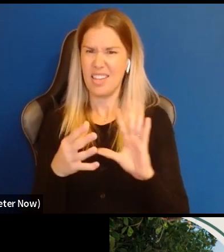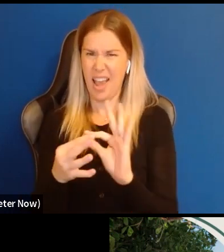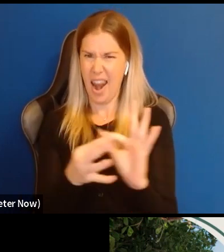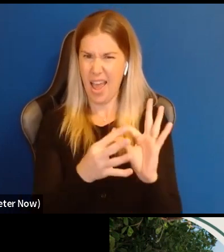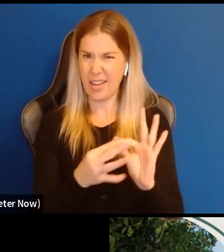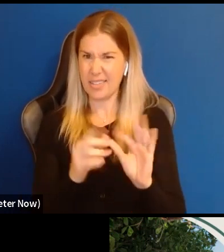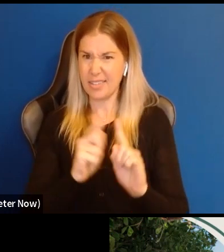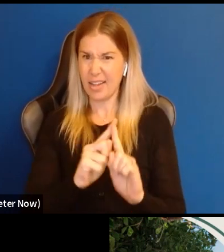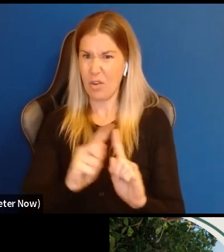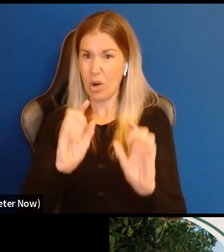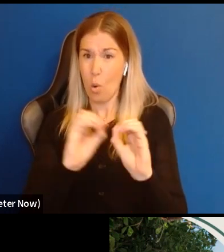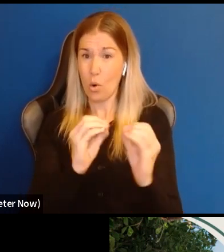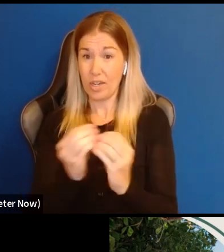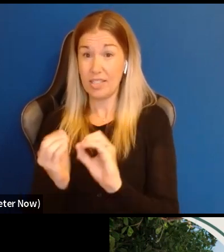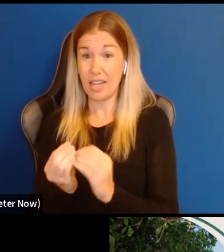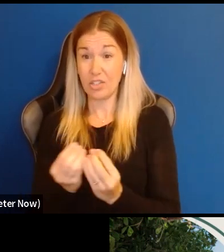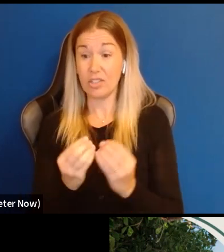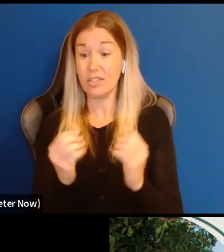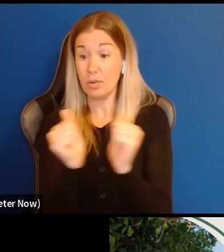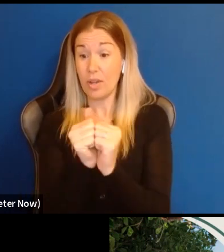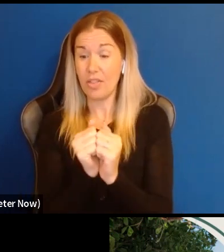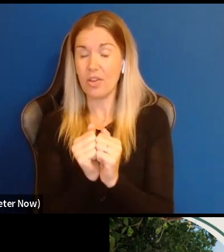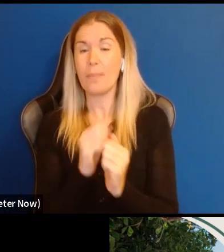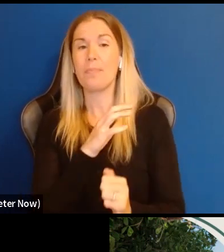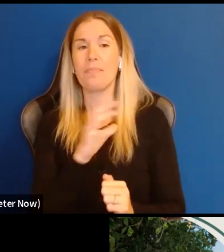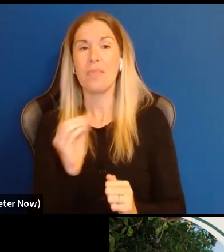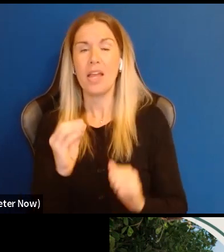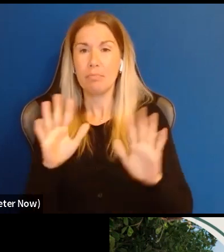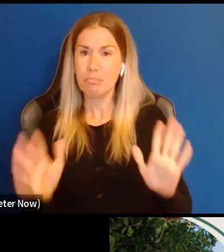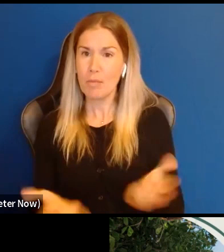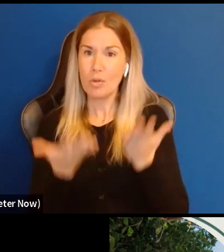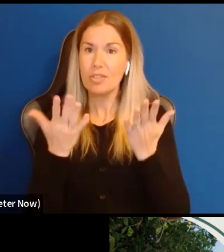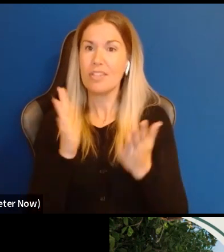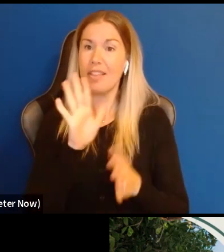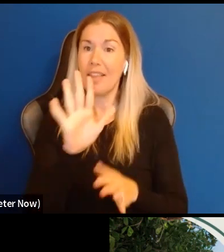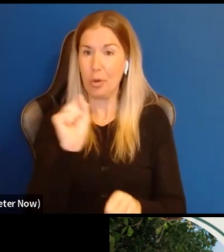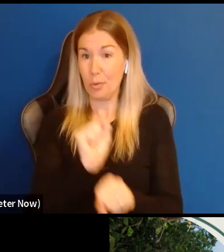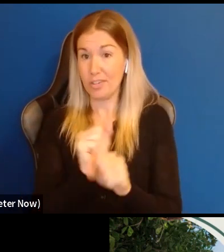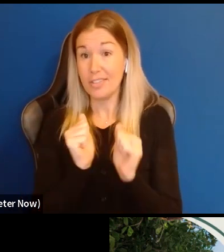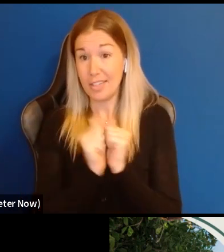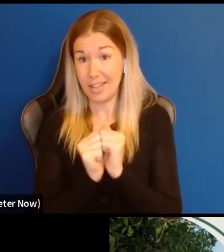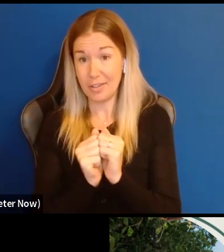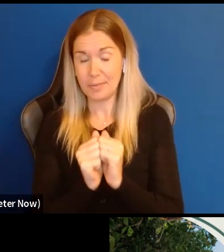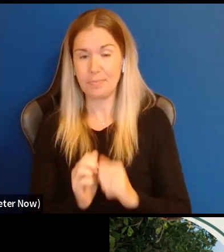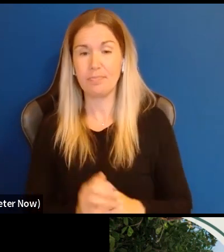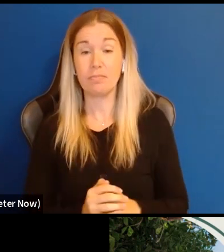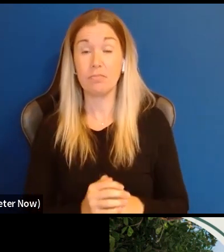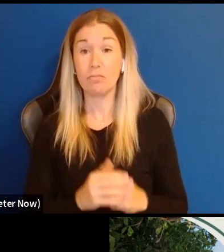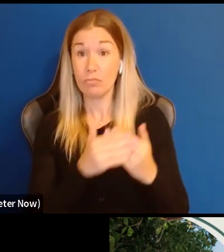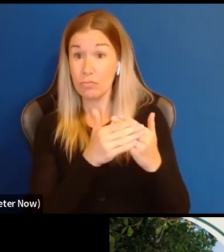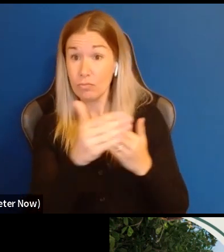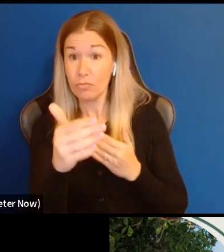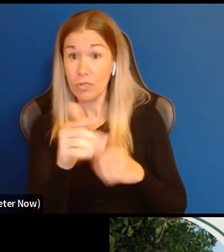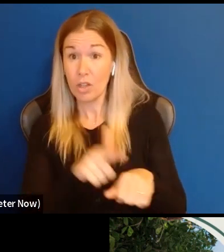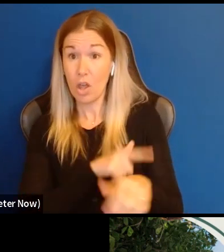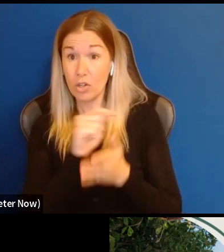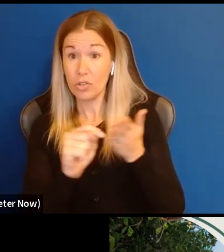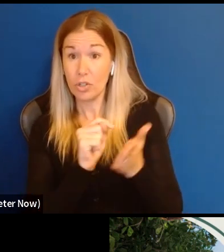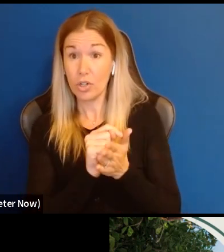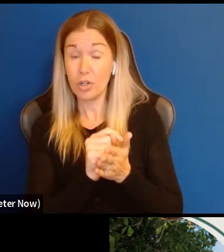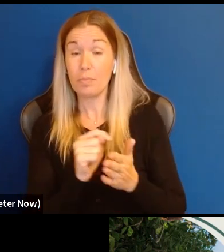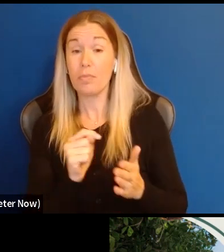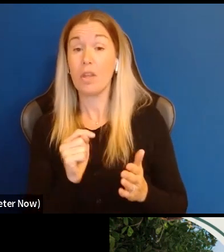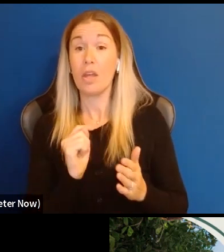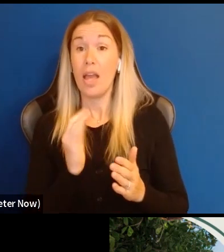and bolster their work together. In the long-term investments made through the Arts Here